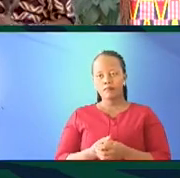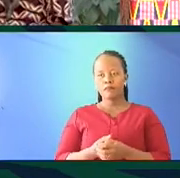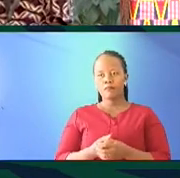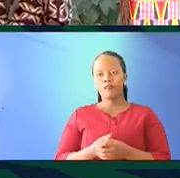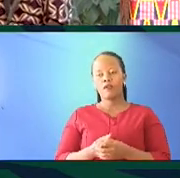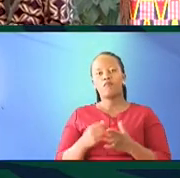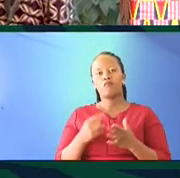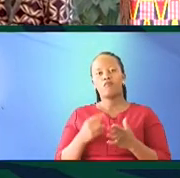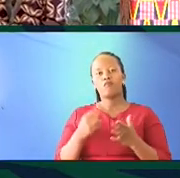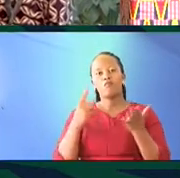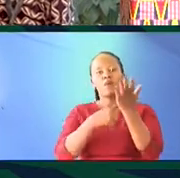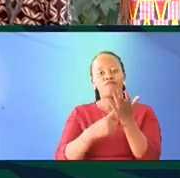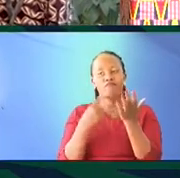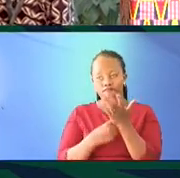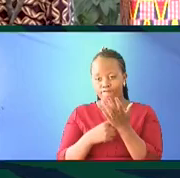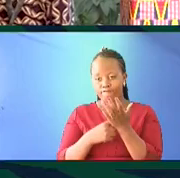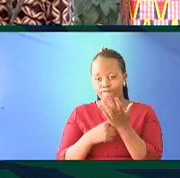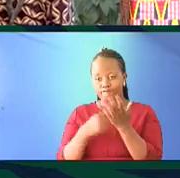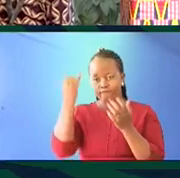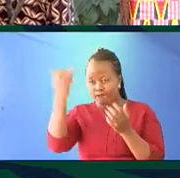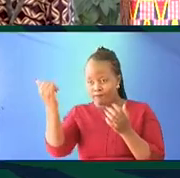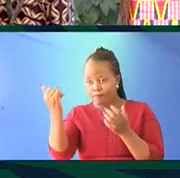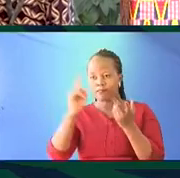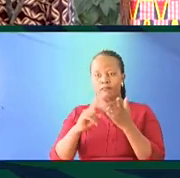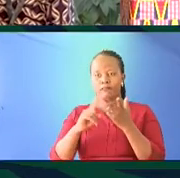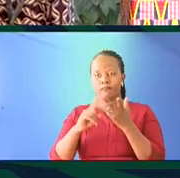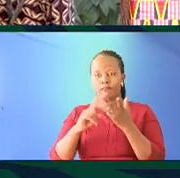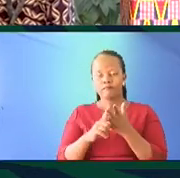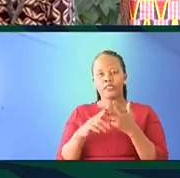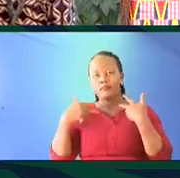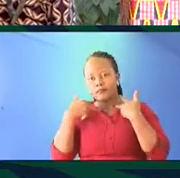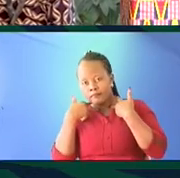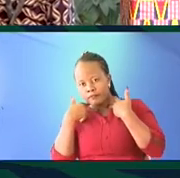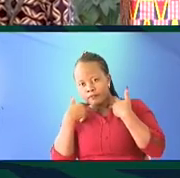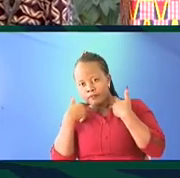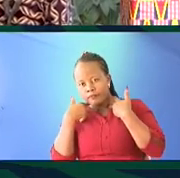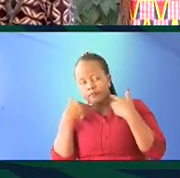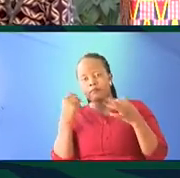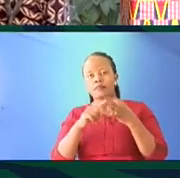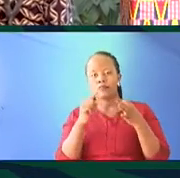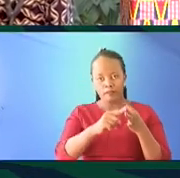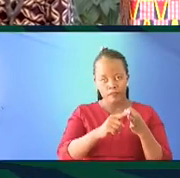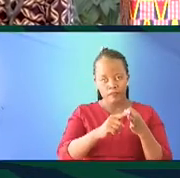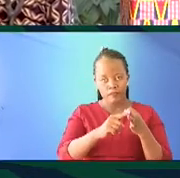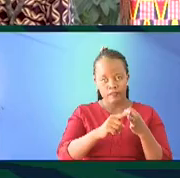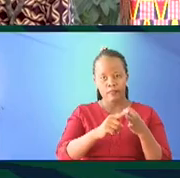the aspect of colonization, the aspect of enslavement, the aspect